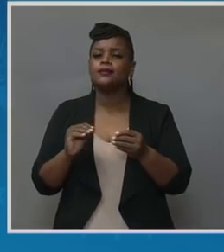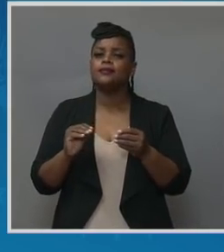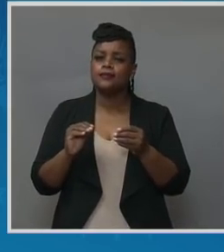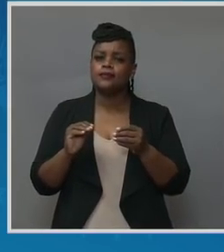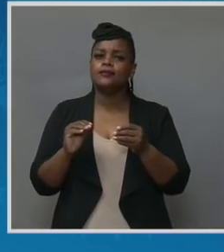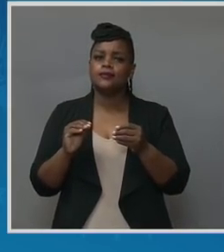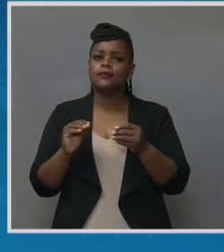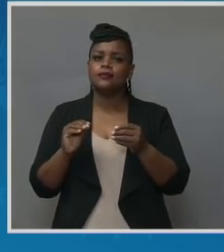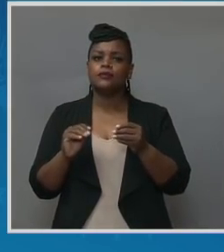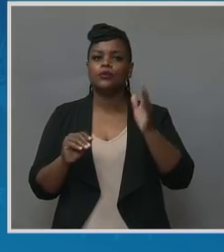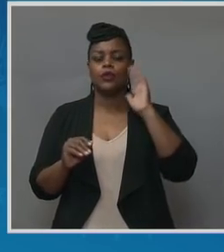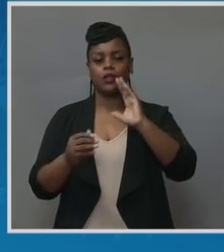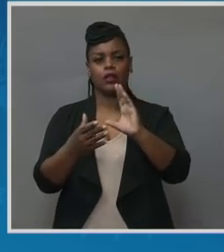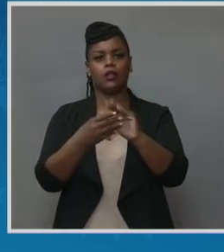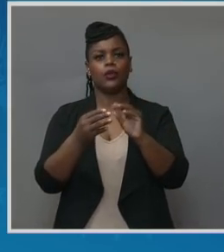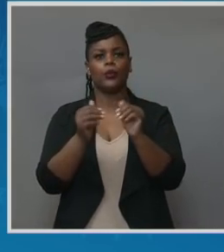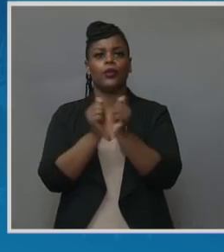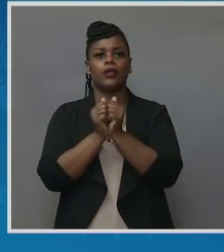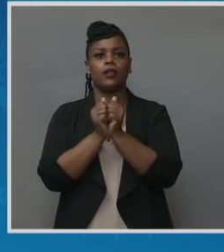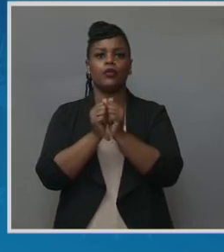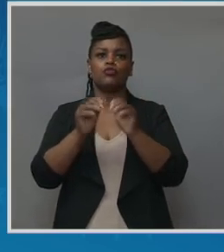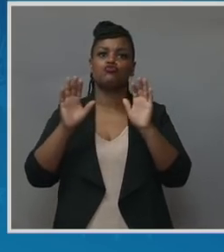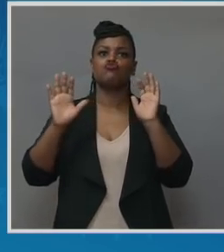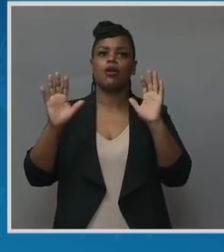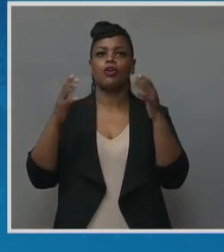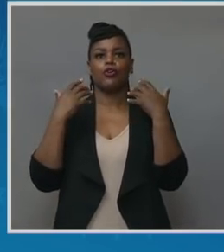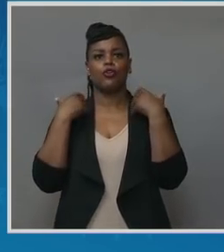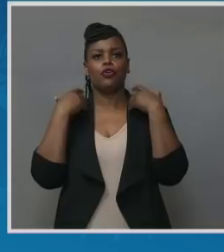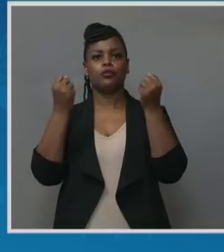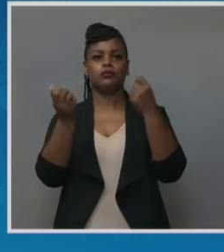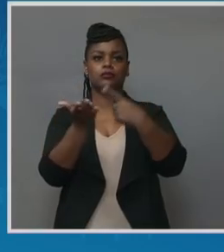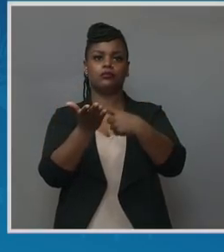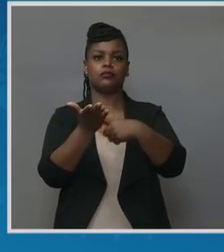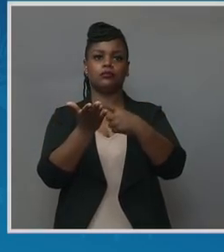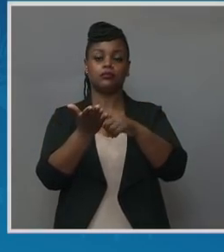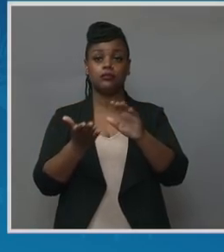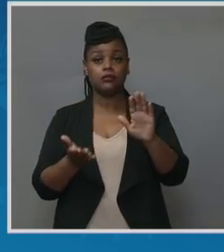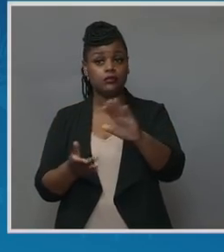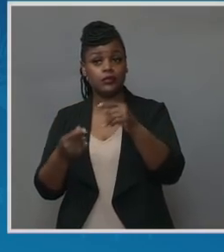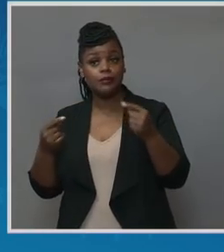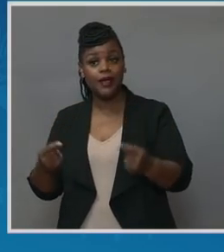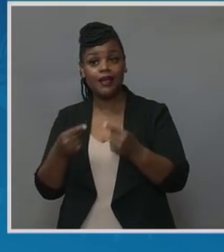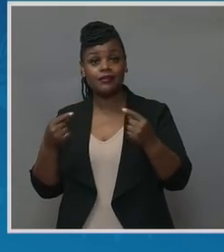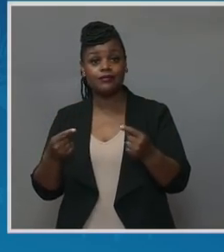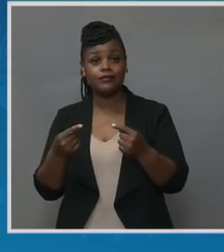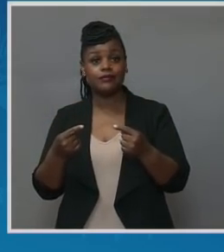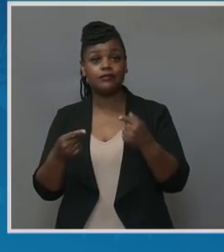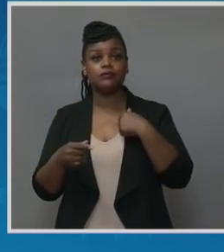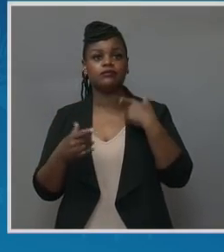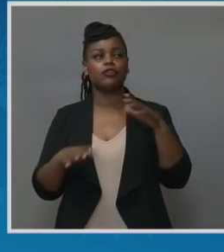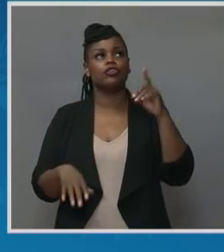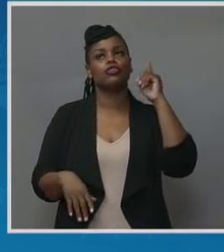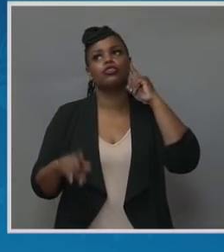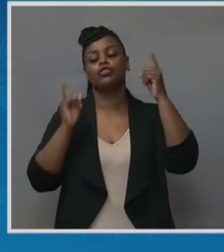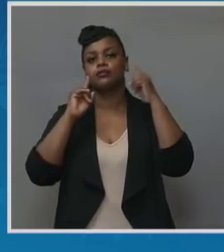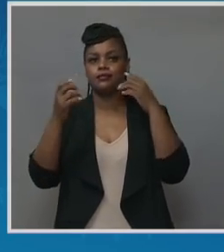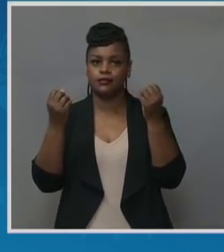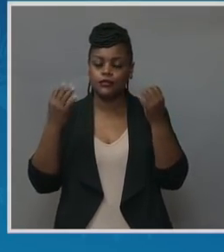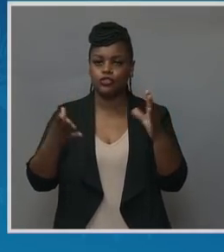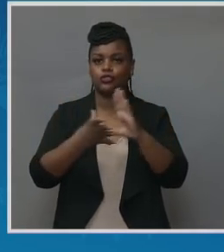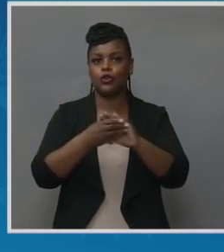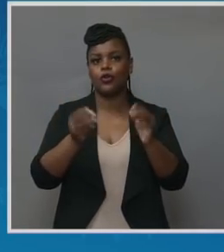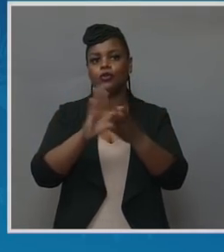that they have experienced. And over the years, I've heard many stories. Stories of women who were experiencing